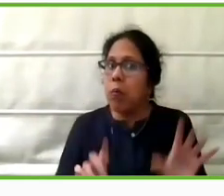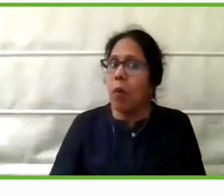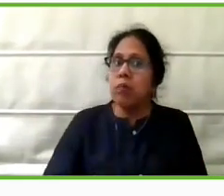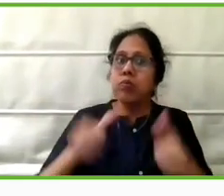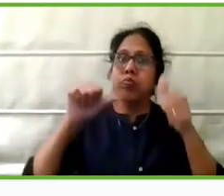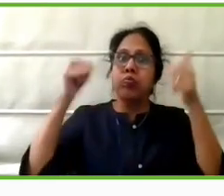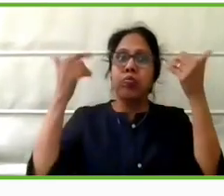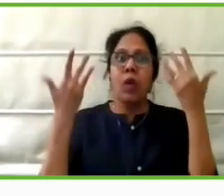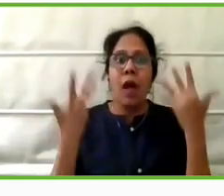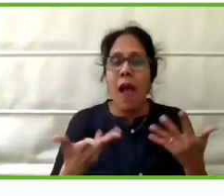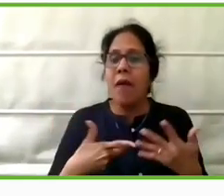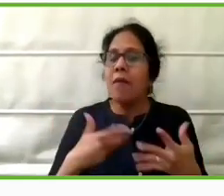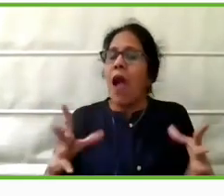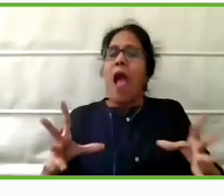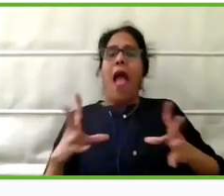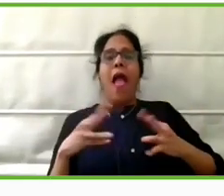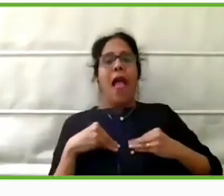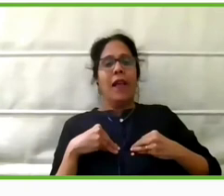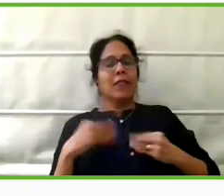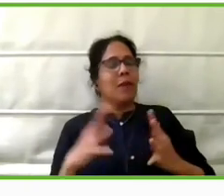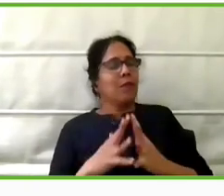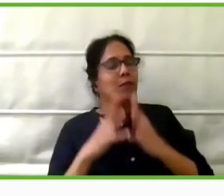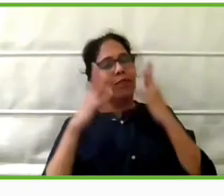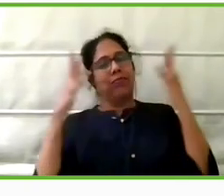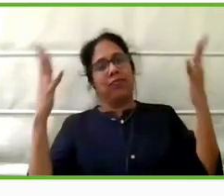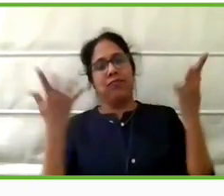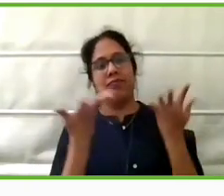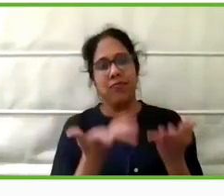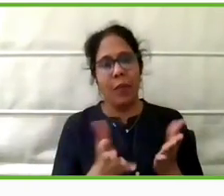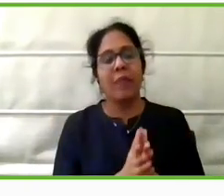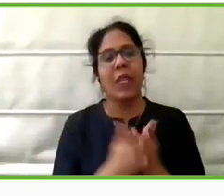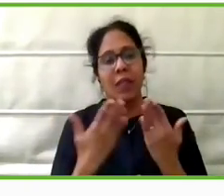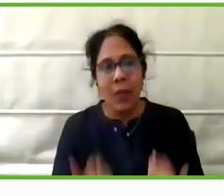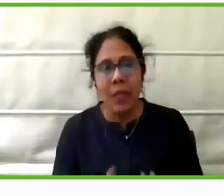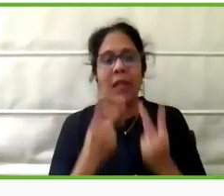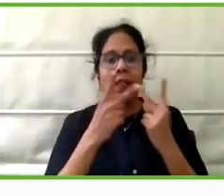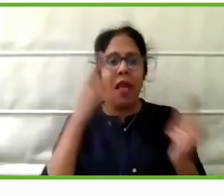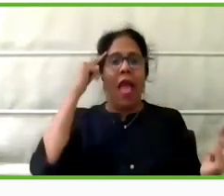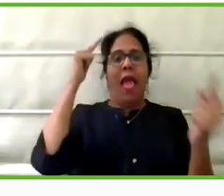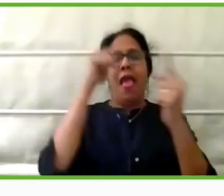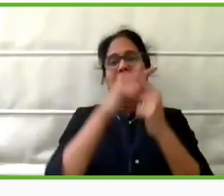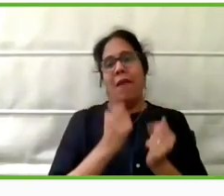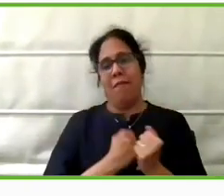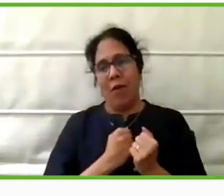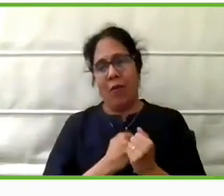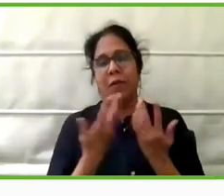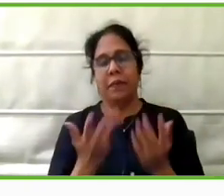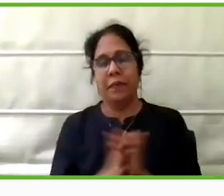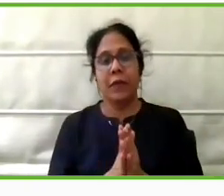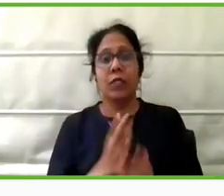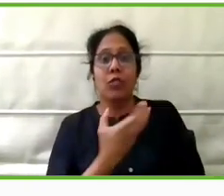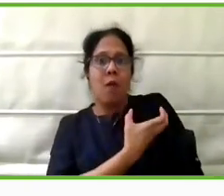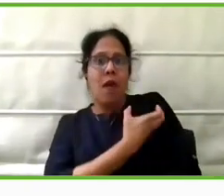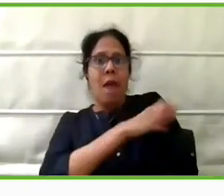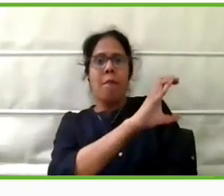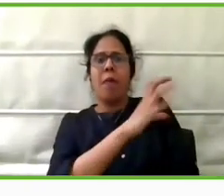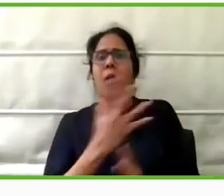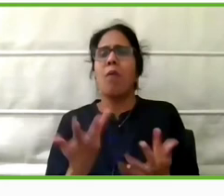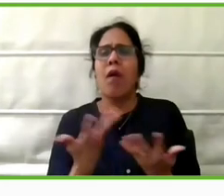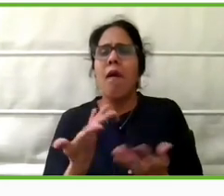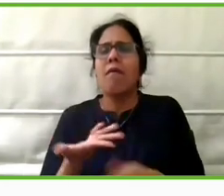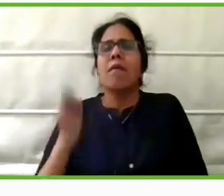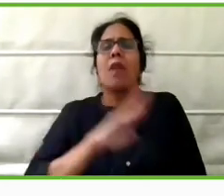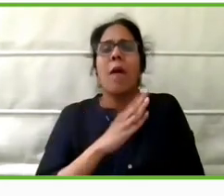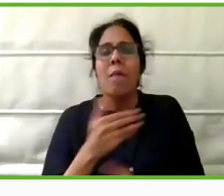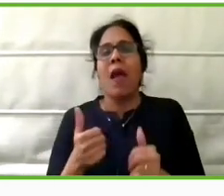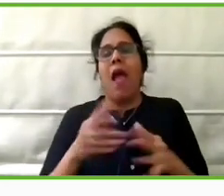are so much greater. And that is what we need to aim for. Empowerment comes from the